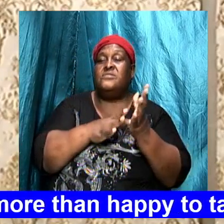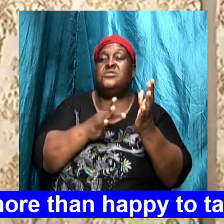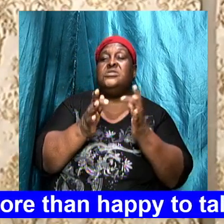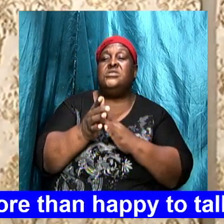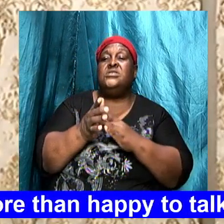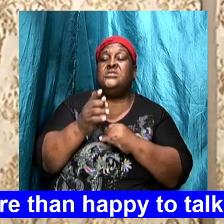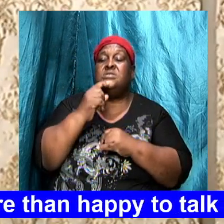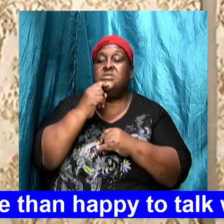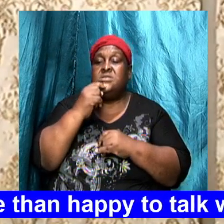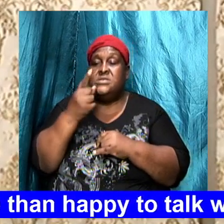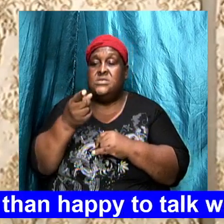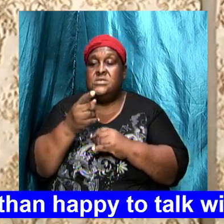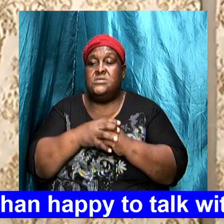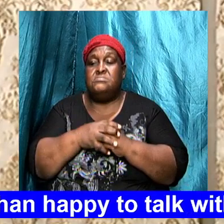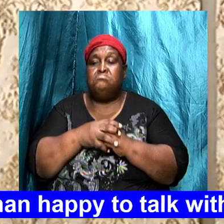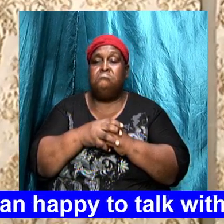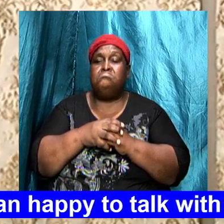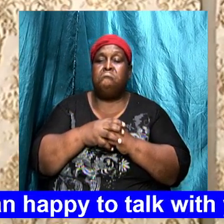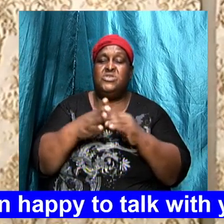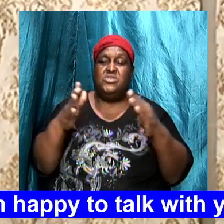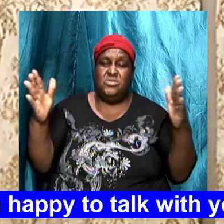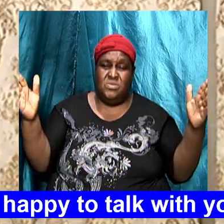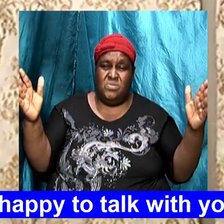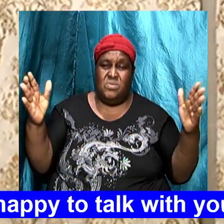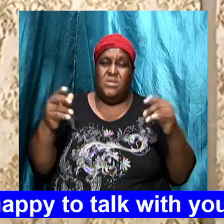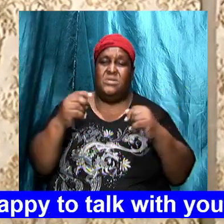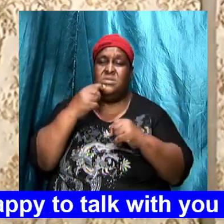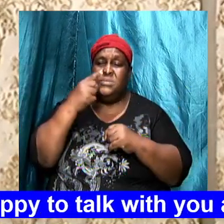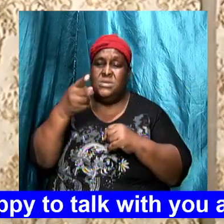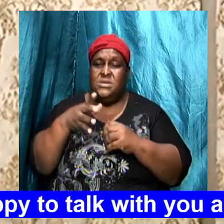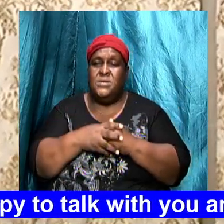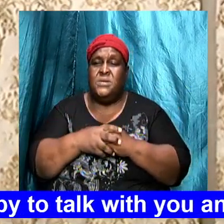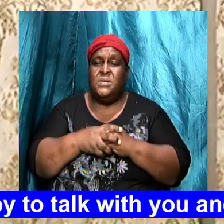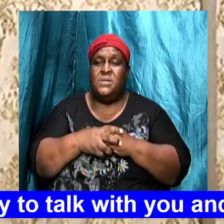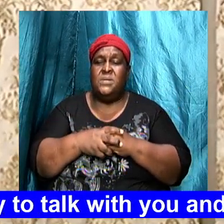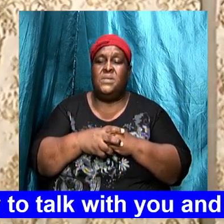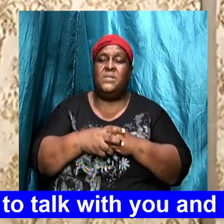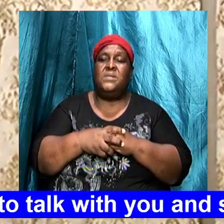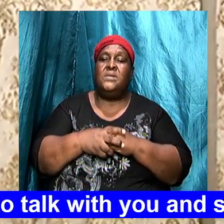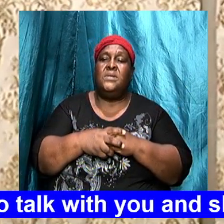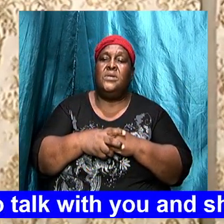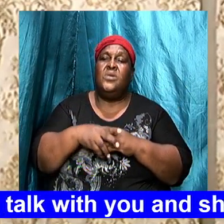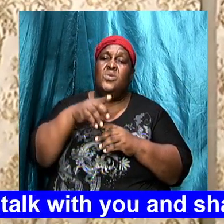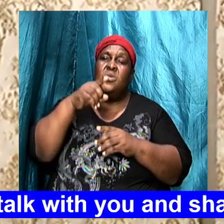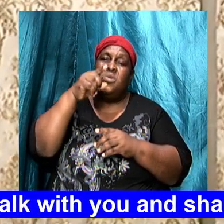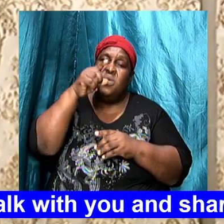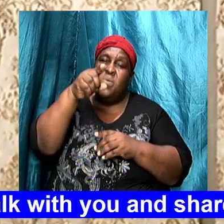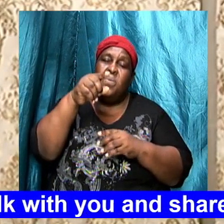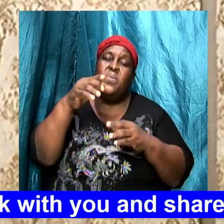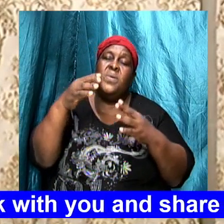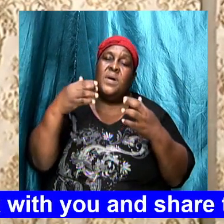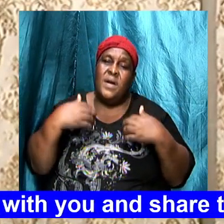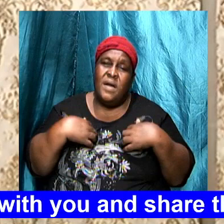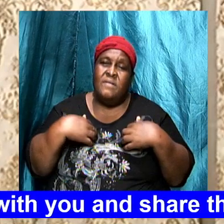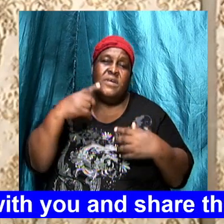exhortation as we close he said he who hath an ear